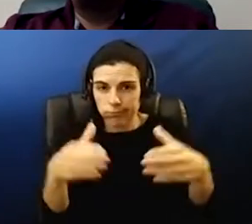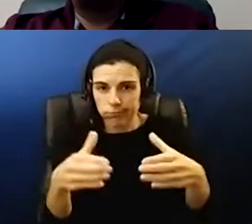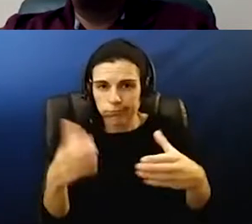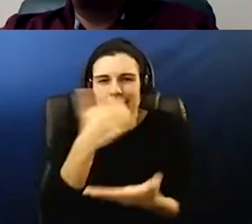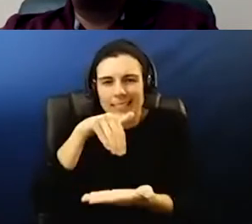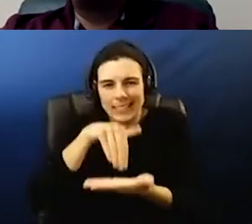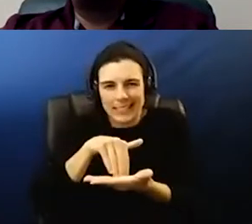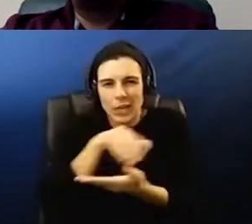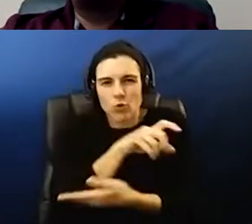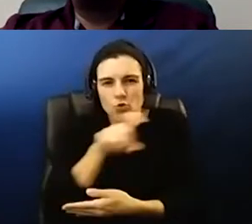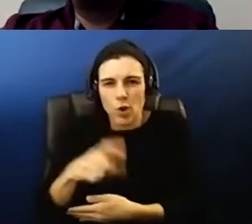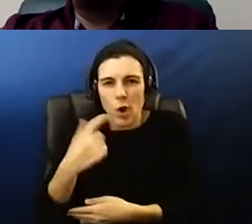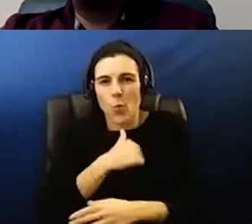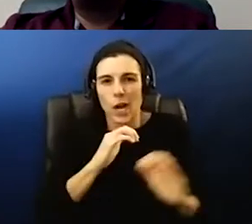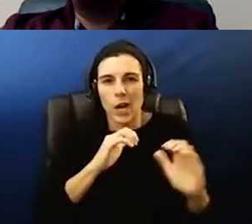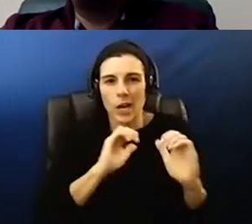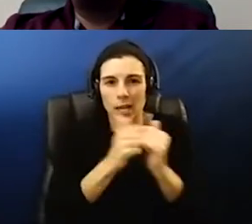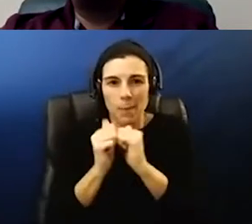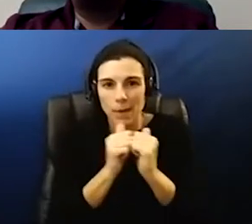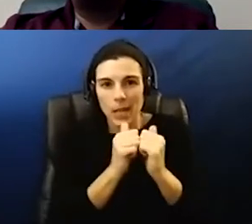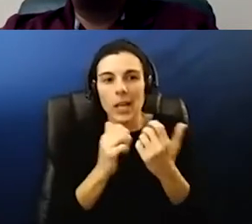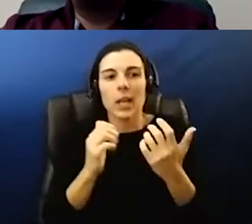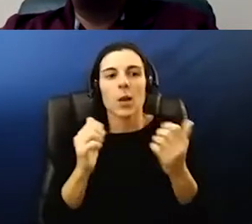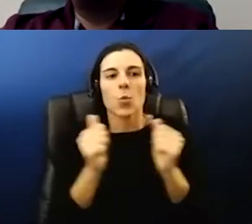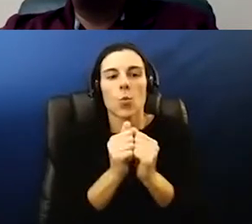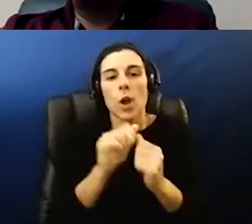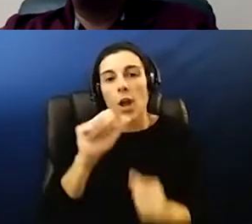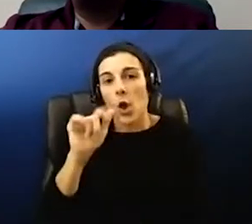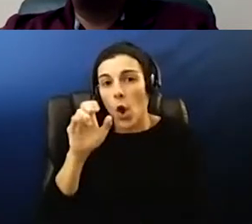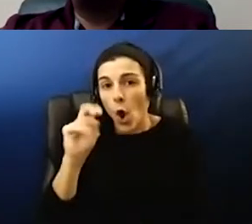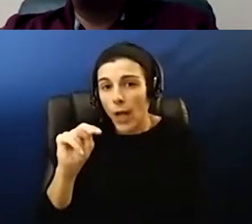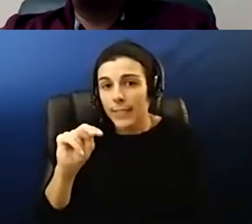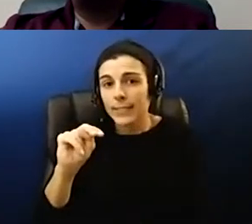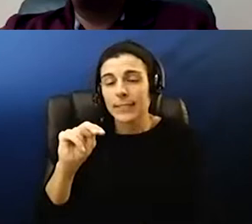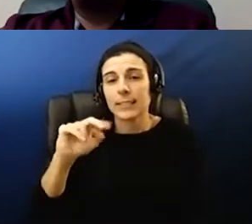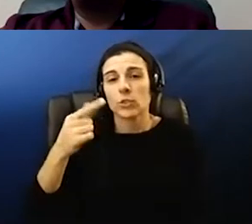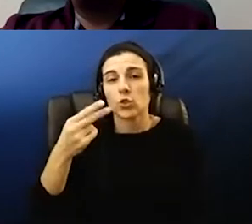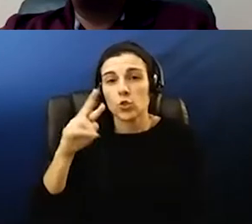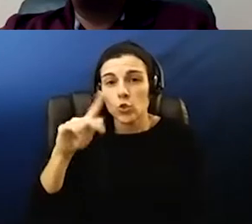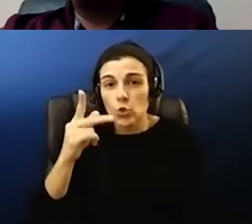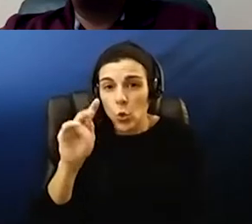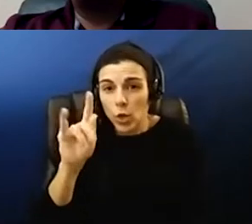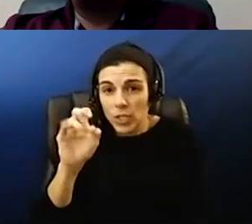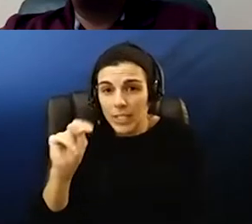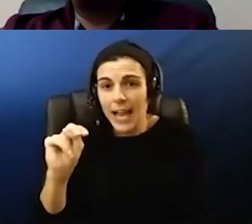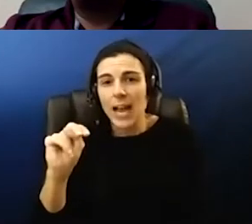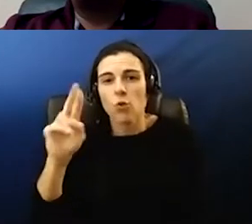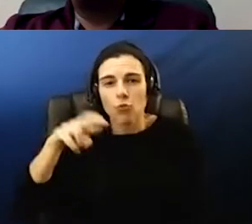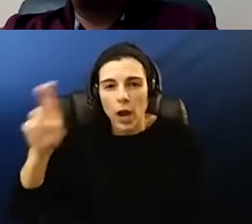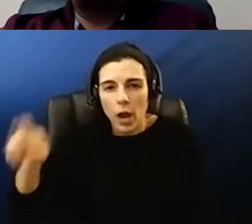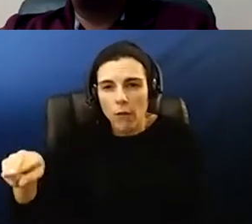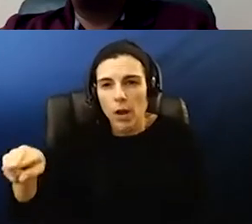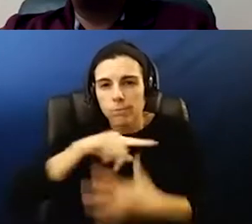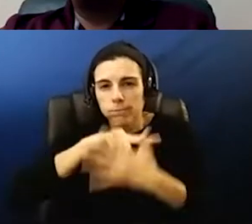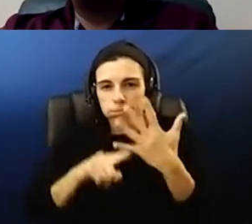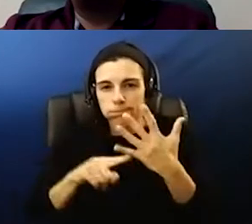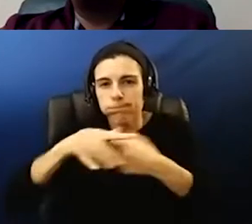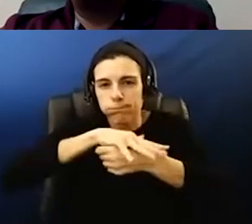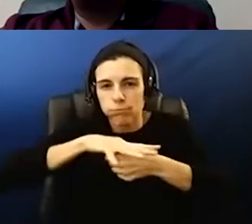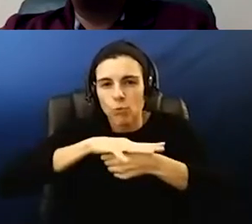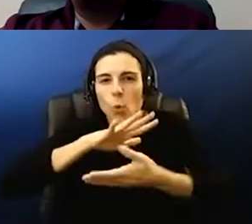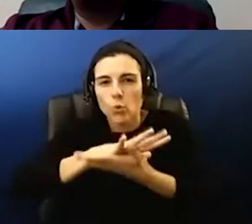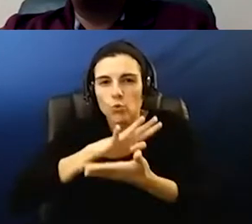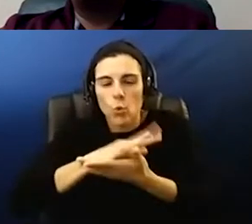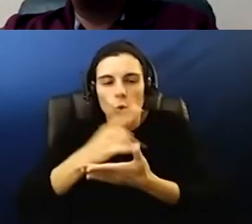competing with austin leander pflugerville georgetown round rock so we compete with all of our local schools to get